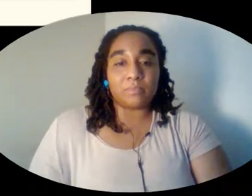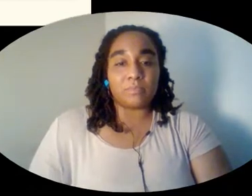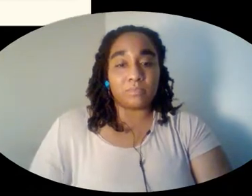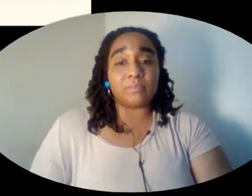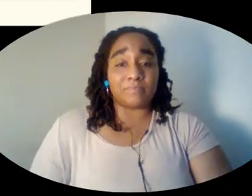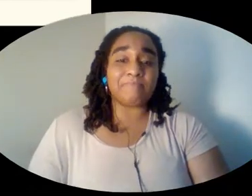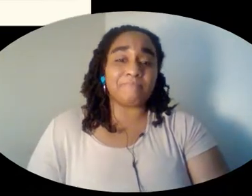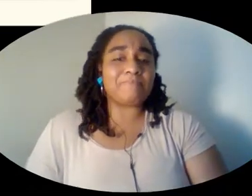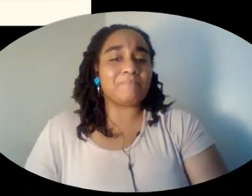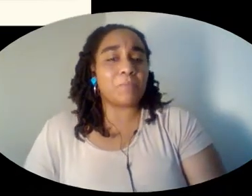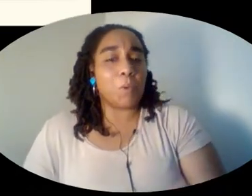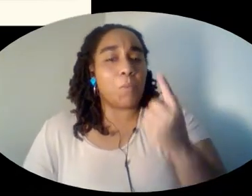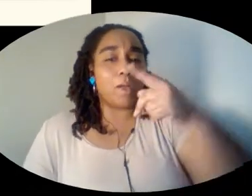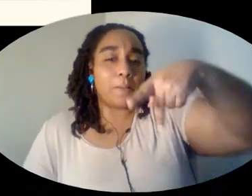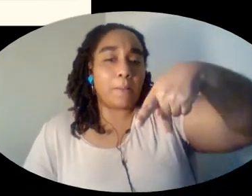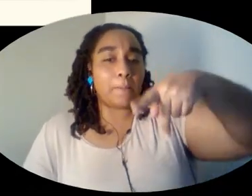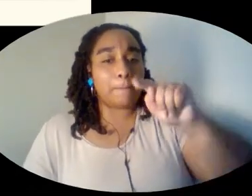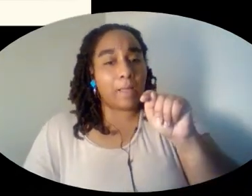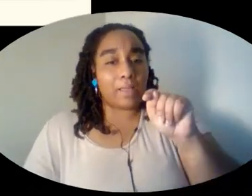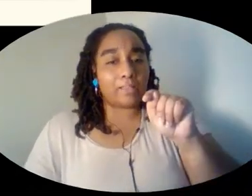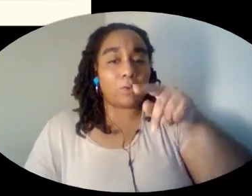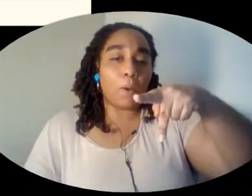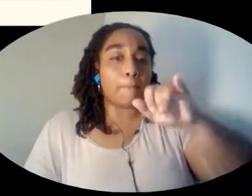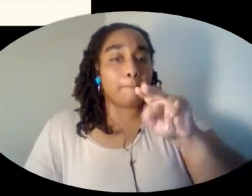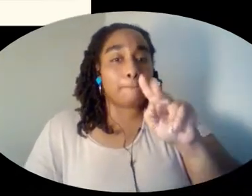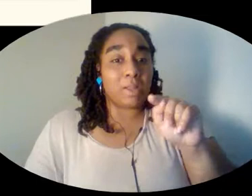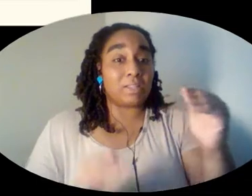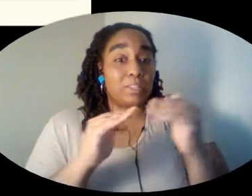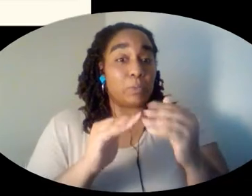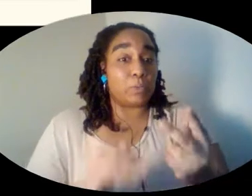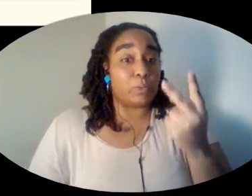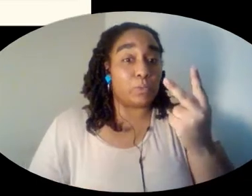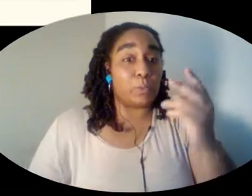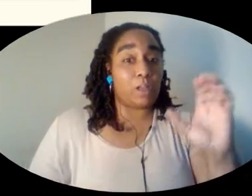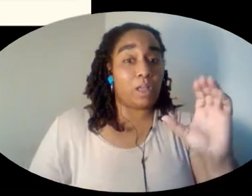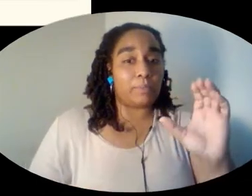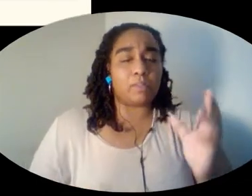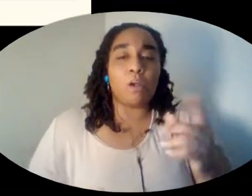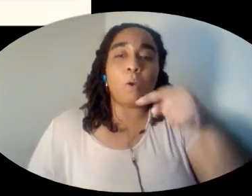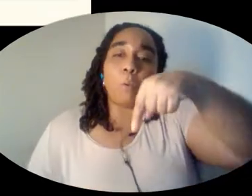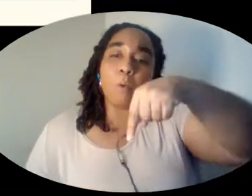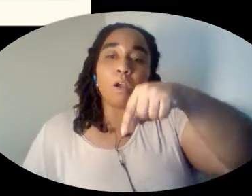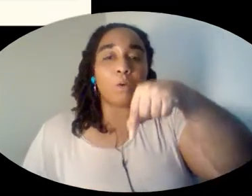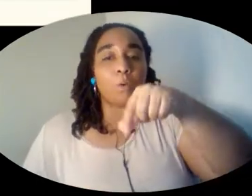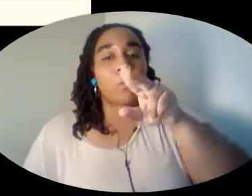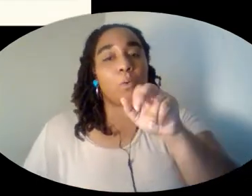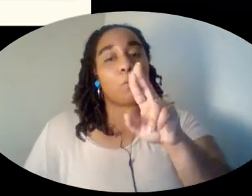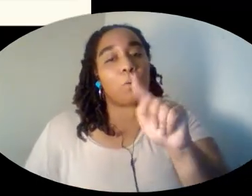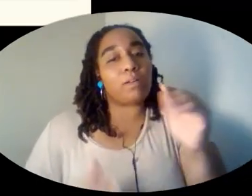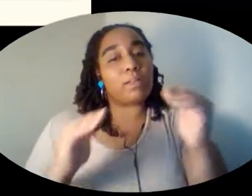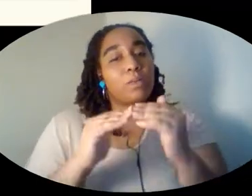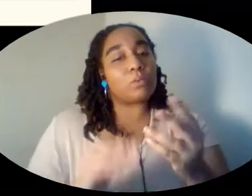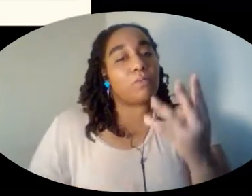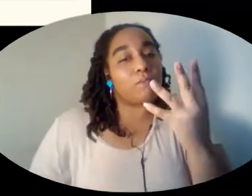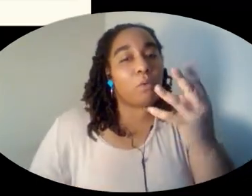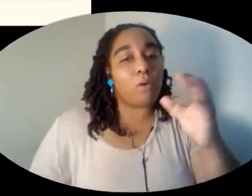Since one pint is equal to two cups, one quart must be equal to four cups.